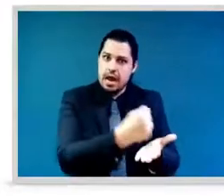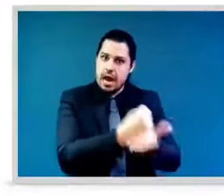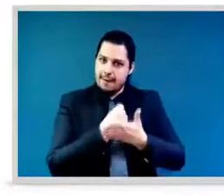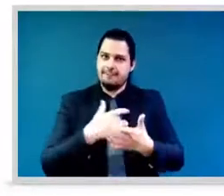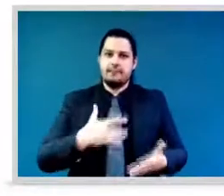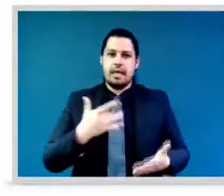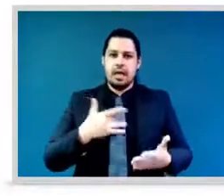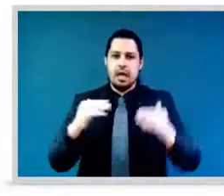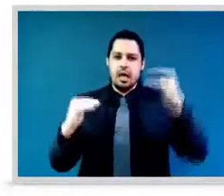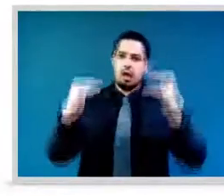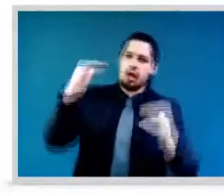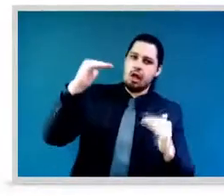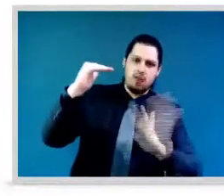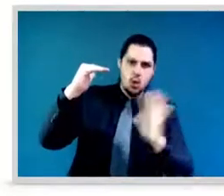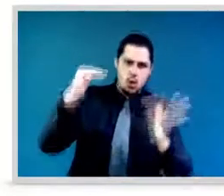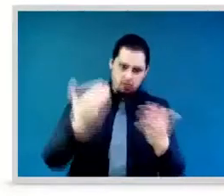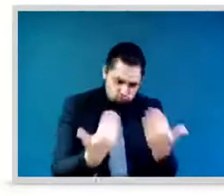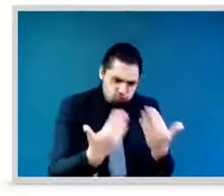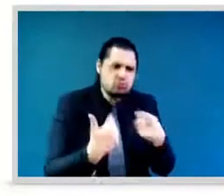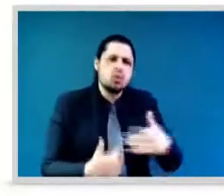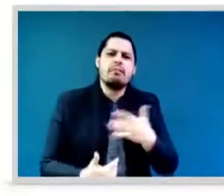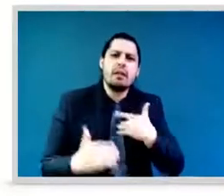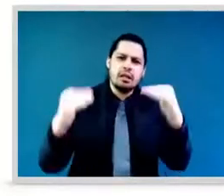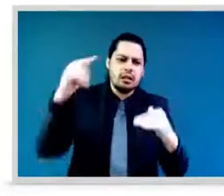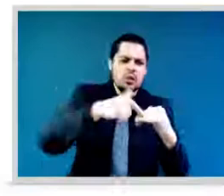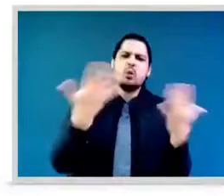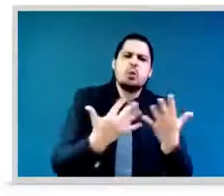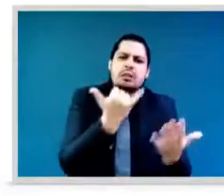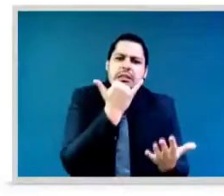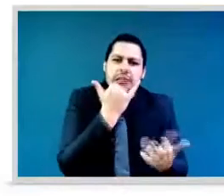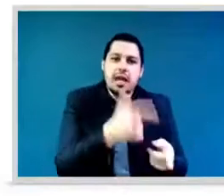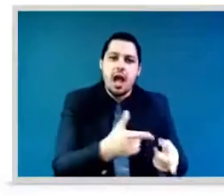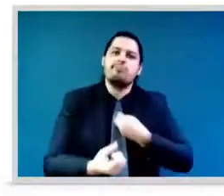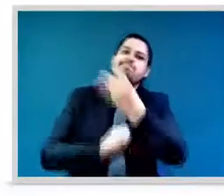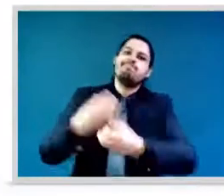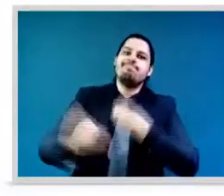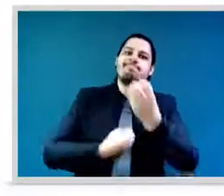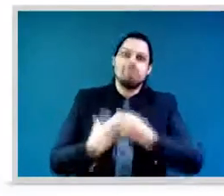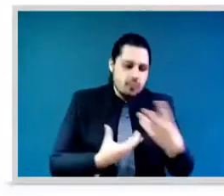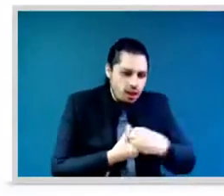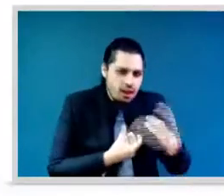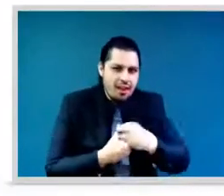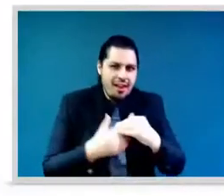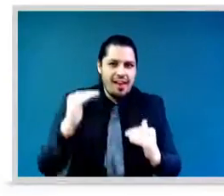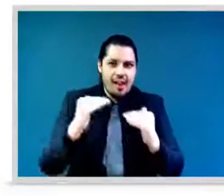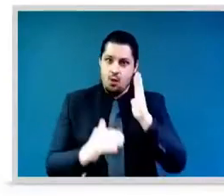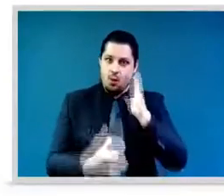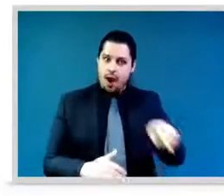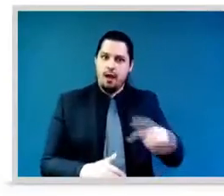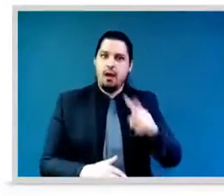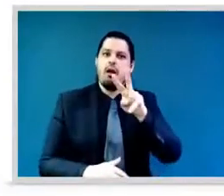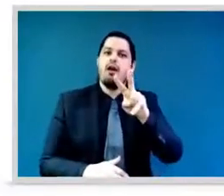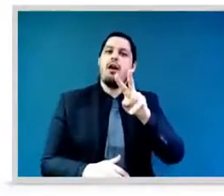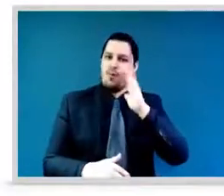only an education it is also ensuring at a very early stage in a girl's life ensuring